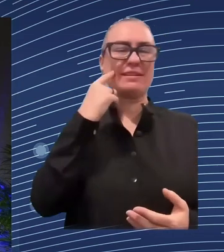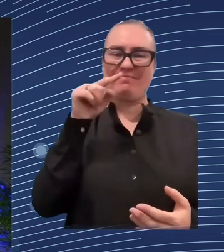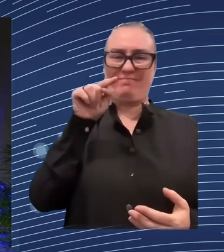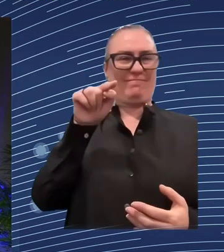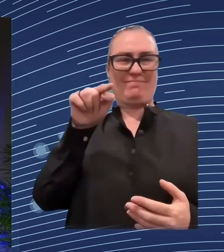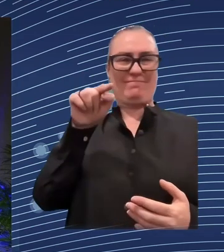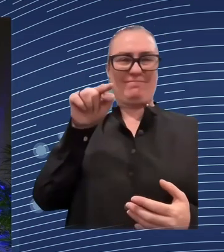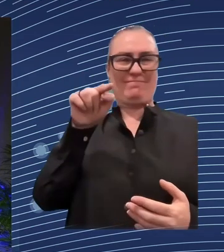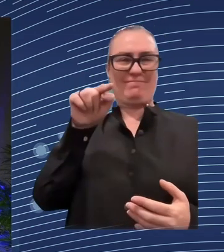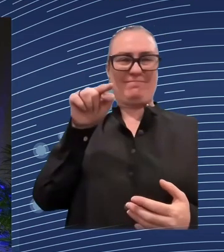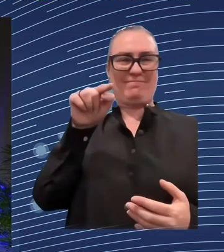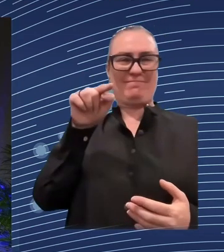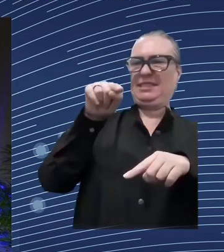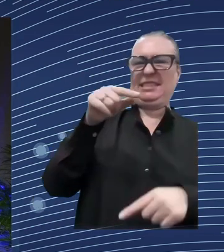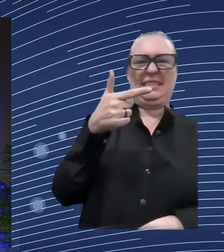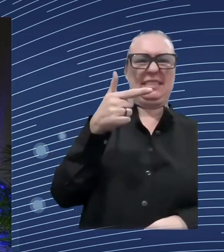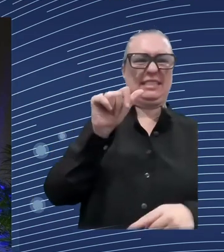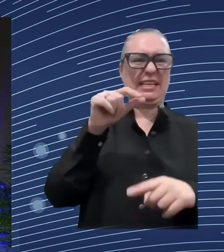and why is that the case?